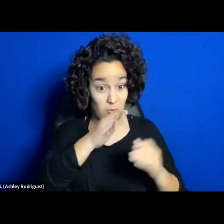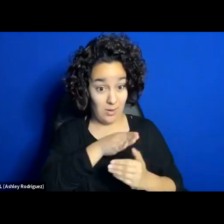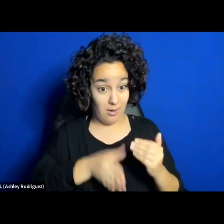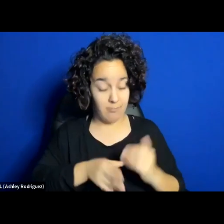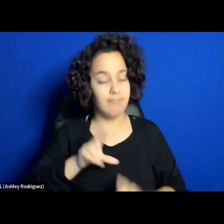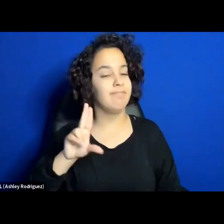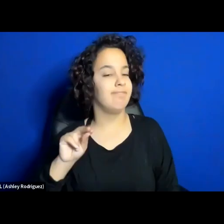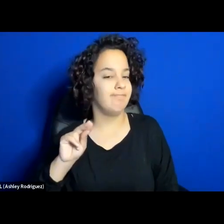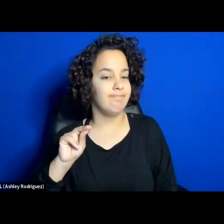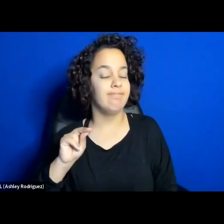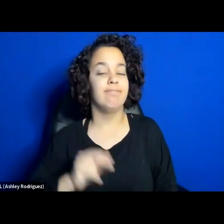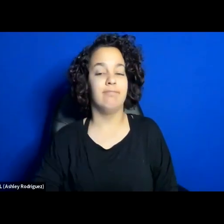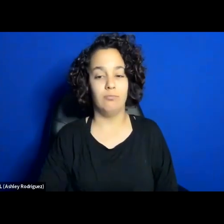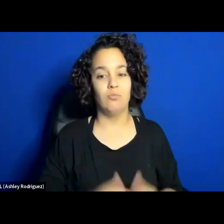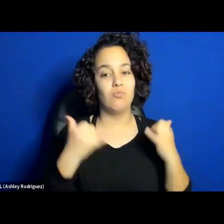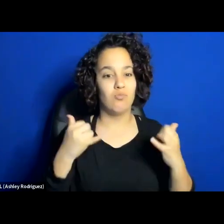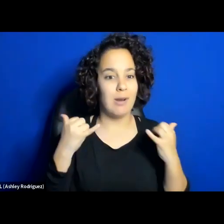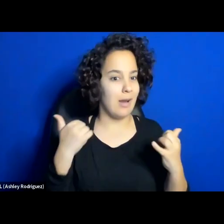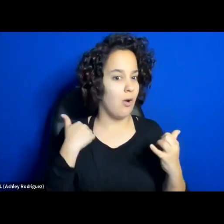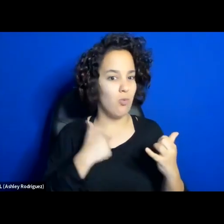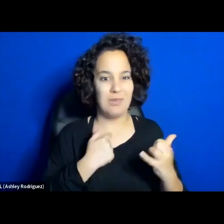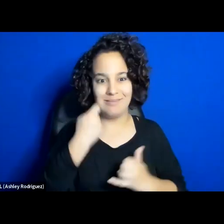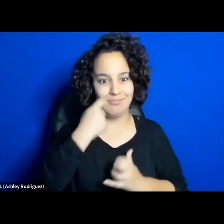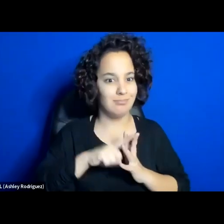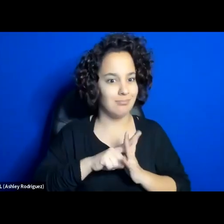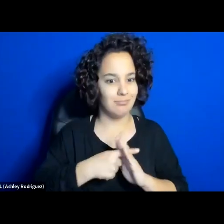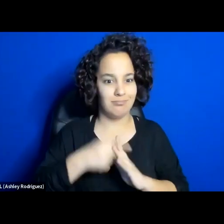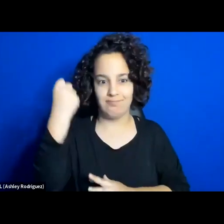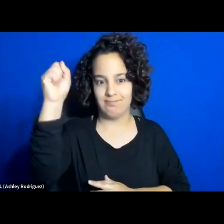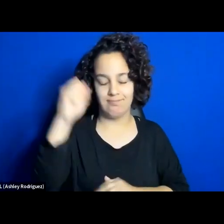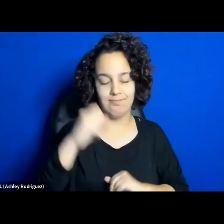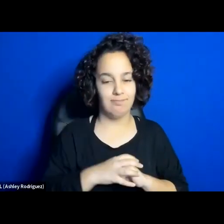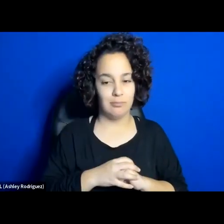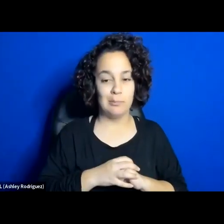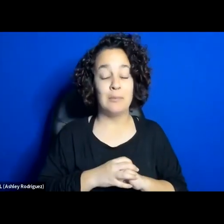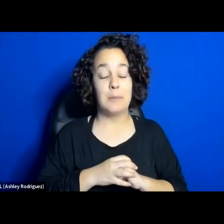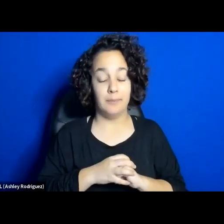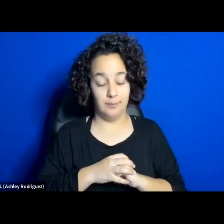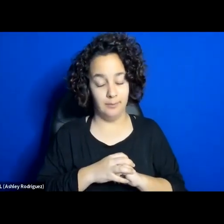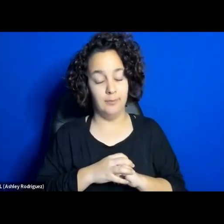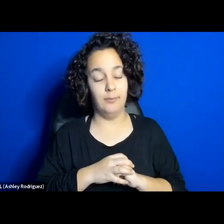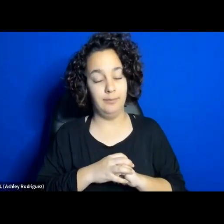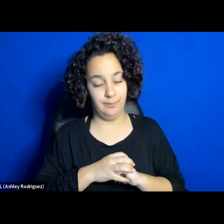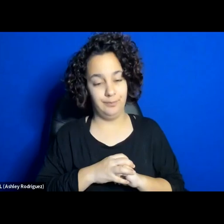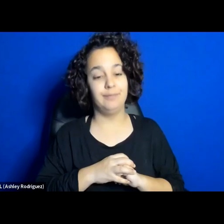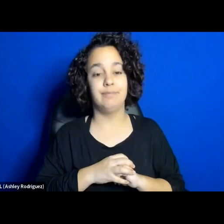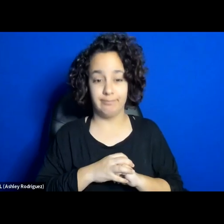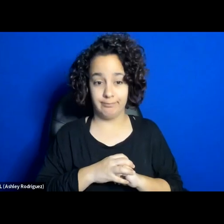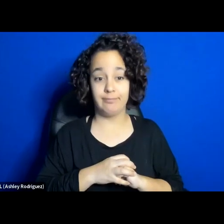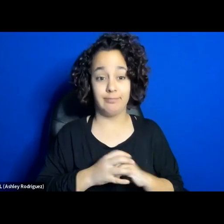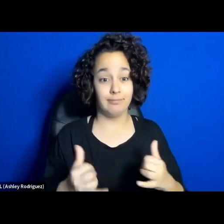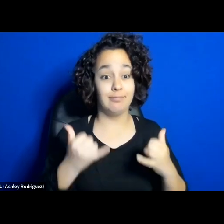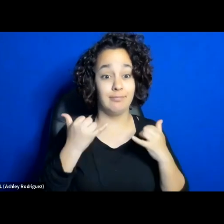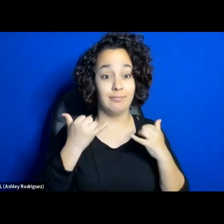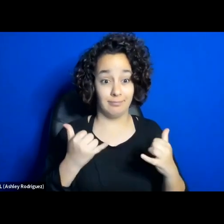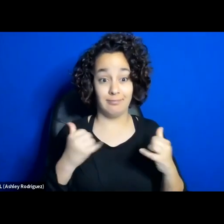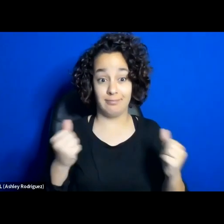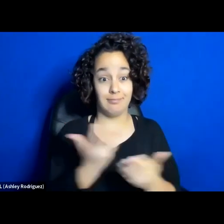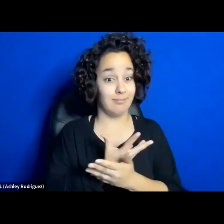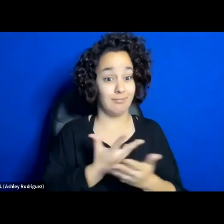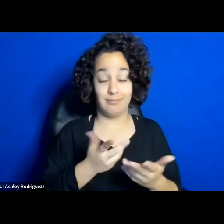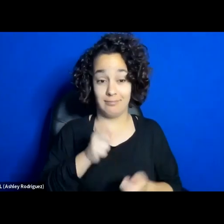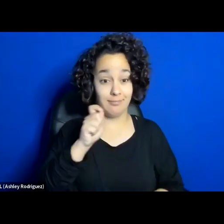society is on a revolutionary course and that its political consciousness has changed forever, meaning many